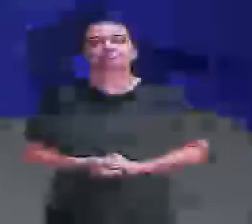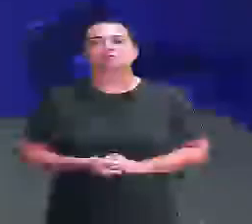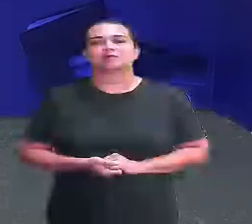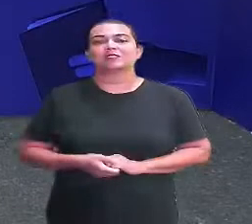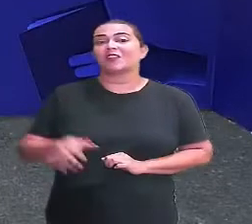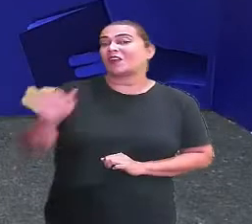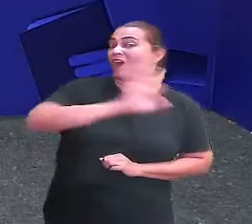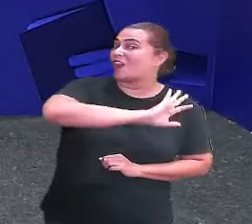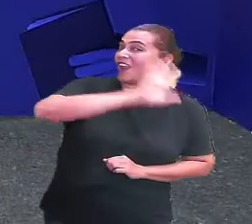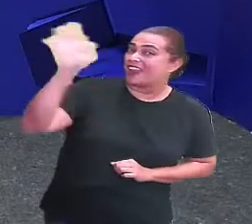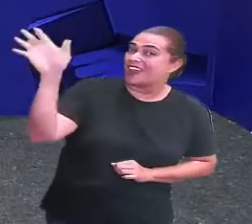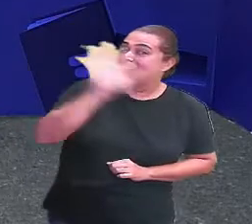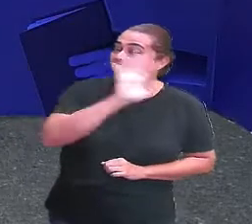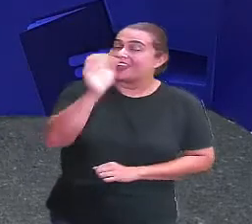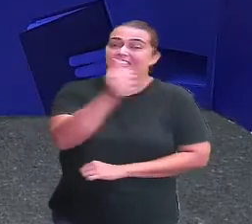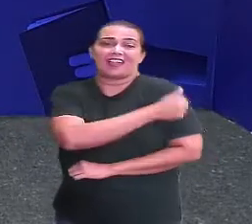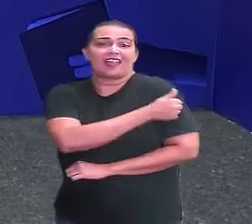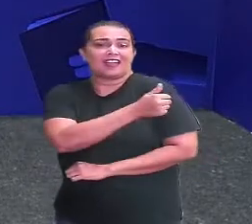Hello,